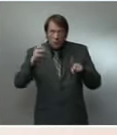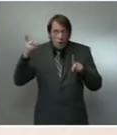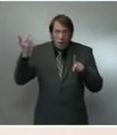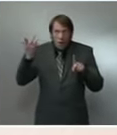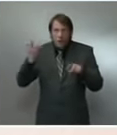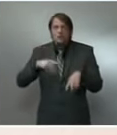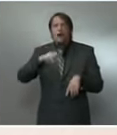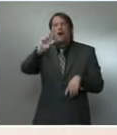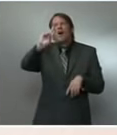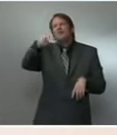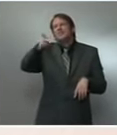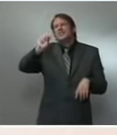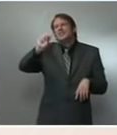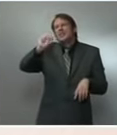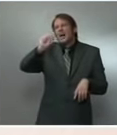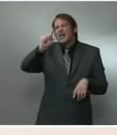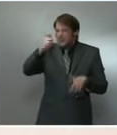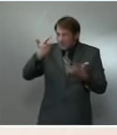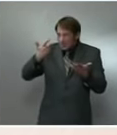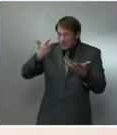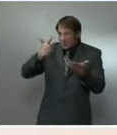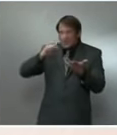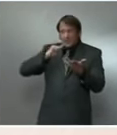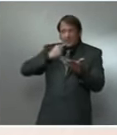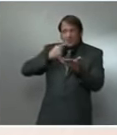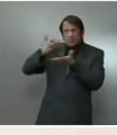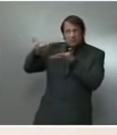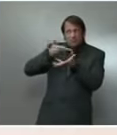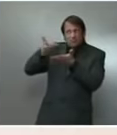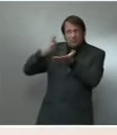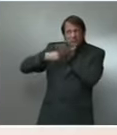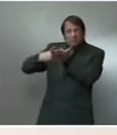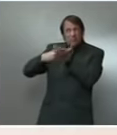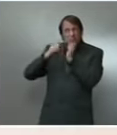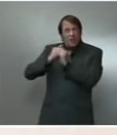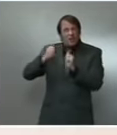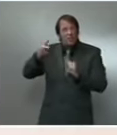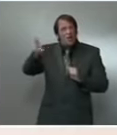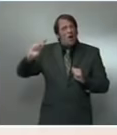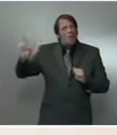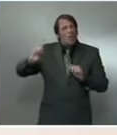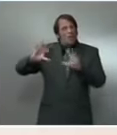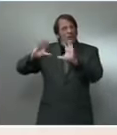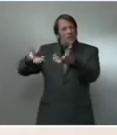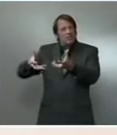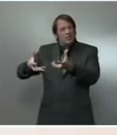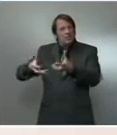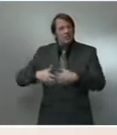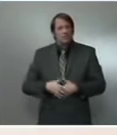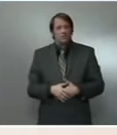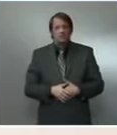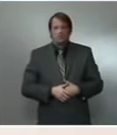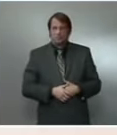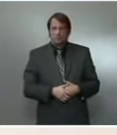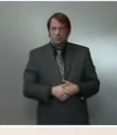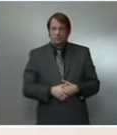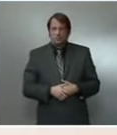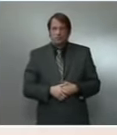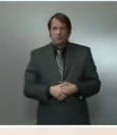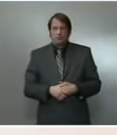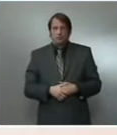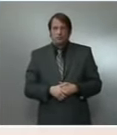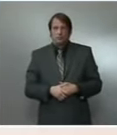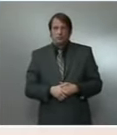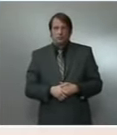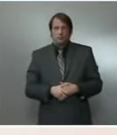GOP on K-4s, anything you can share on infrastructure? Well, I would say that what we're waiting for is a counterproposal from